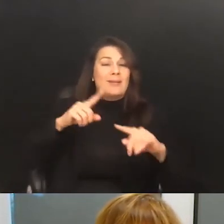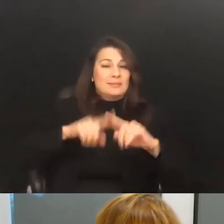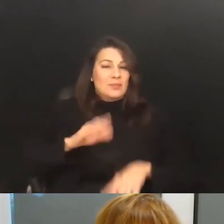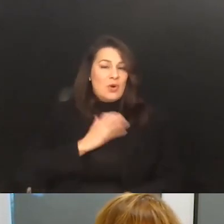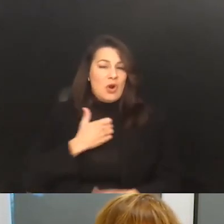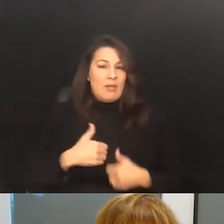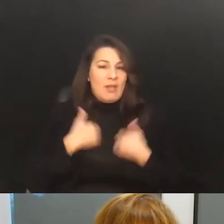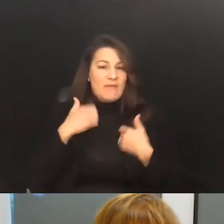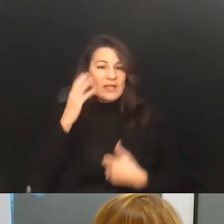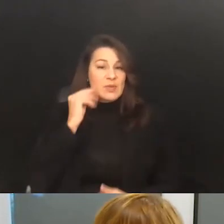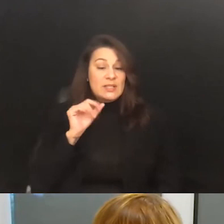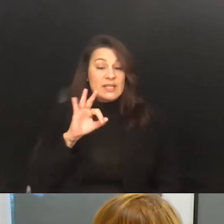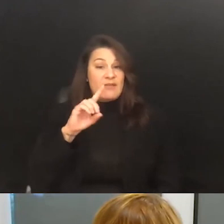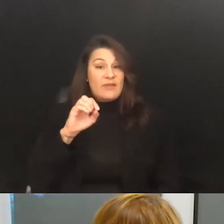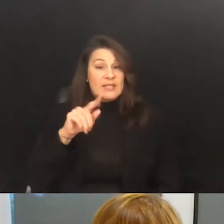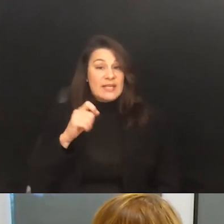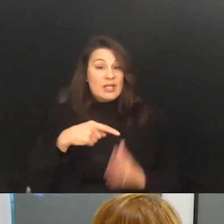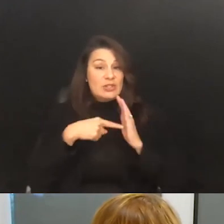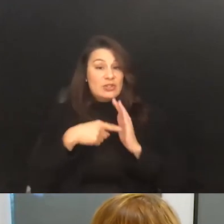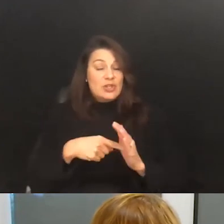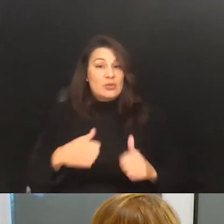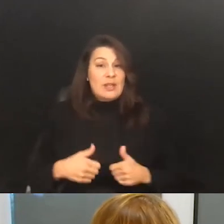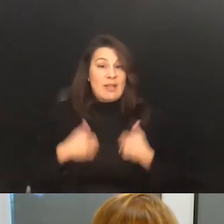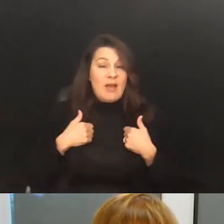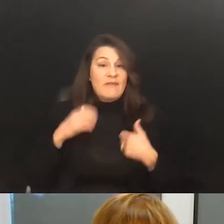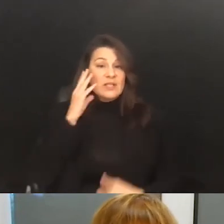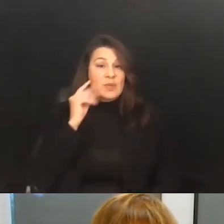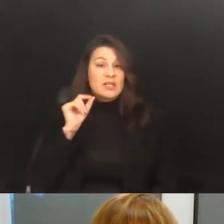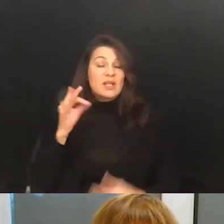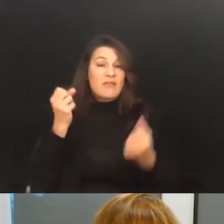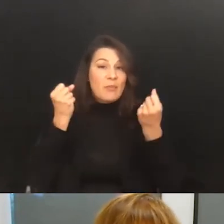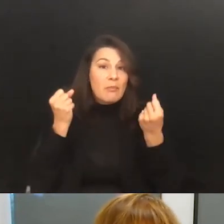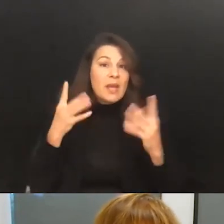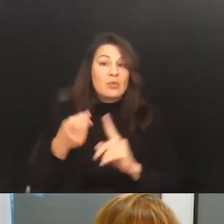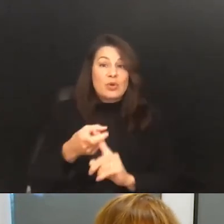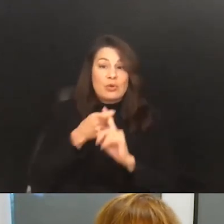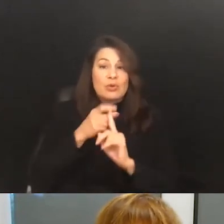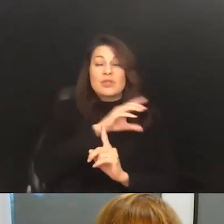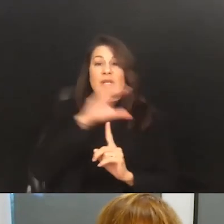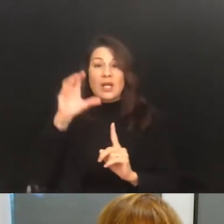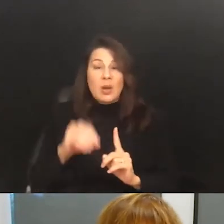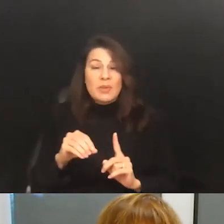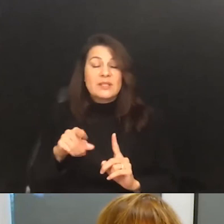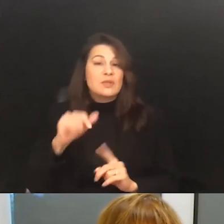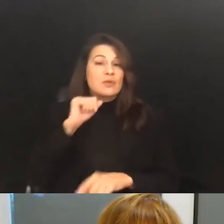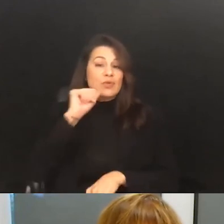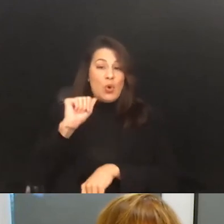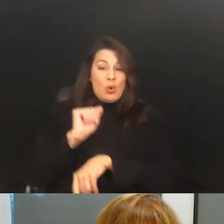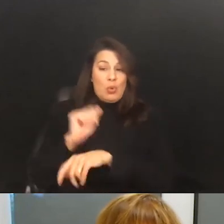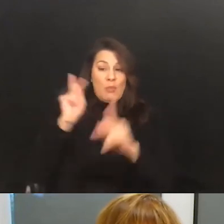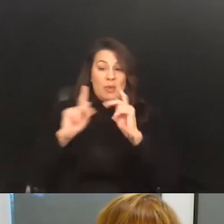represents the life experience of, you know, a bunch of recruiters and a bunch of companies that don't employ people with disabilities,